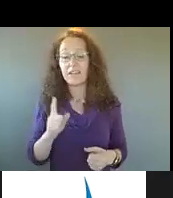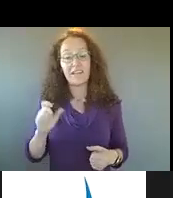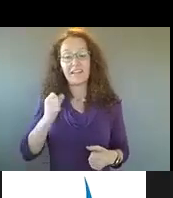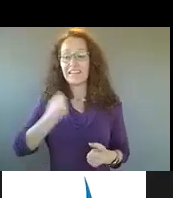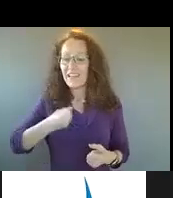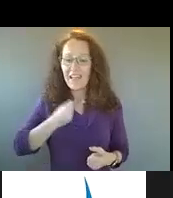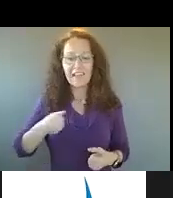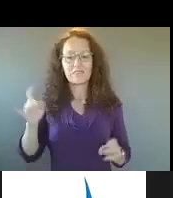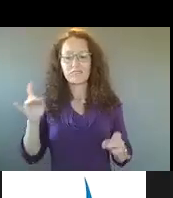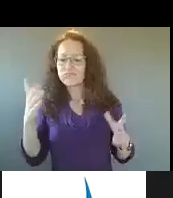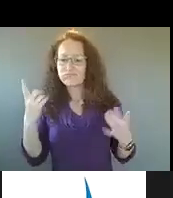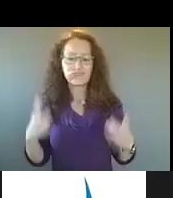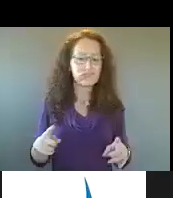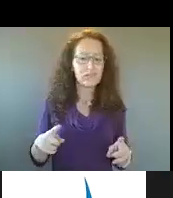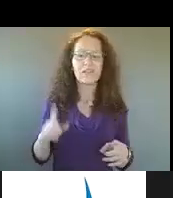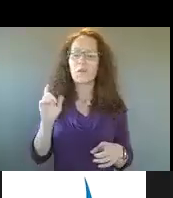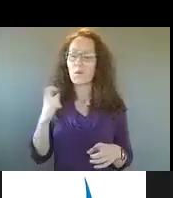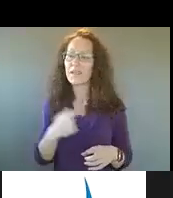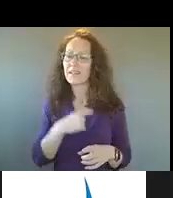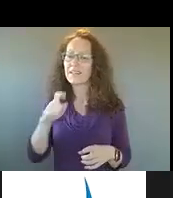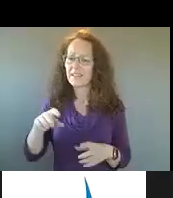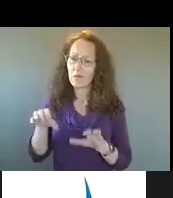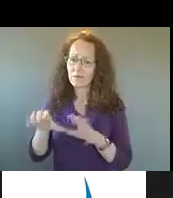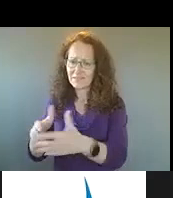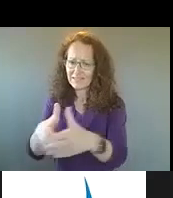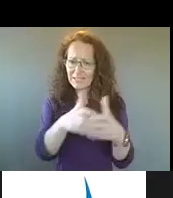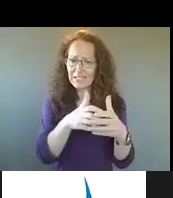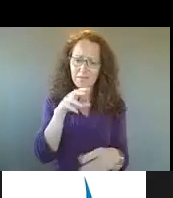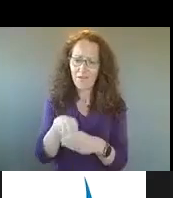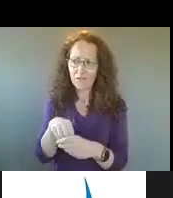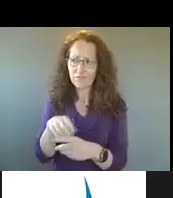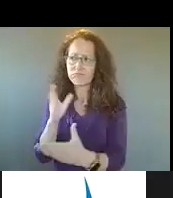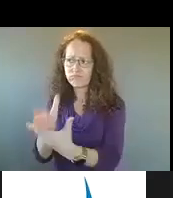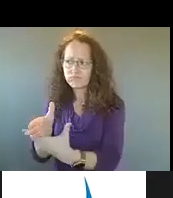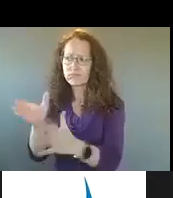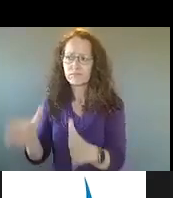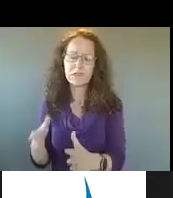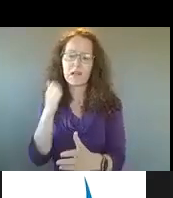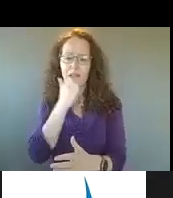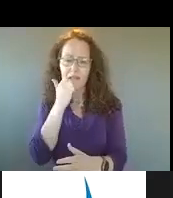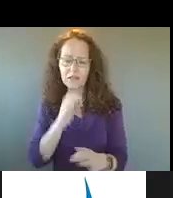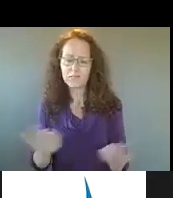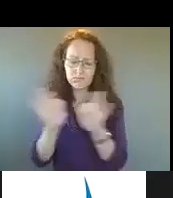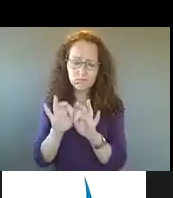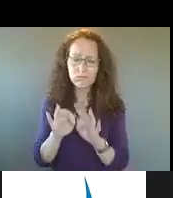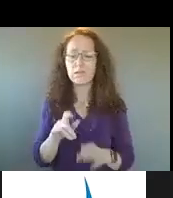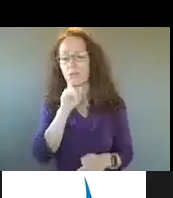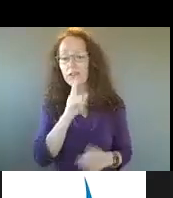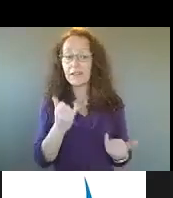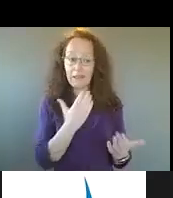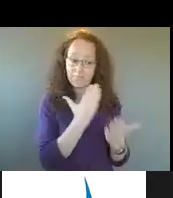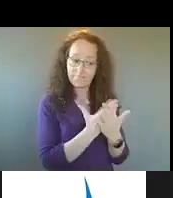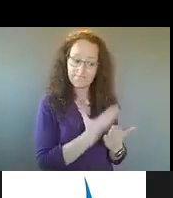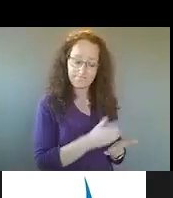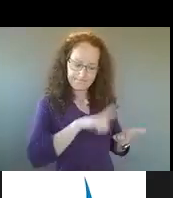is critically important. And now we're going about doing the heavy lift of implementing this model using the evidence base that is rooted in the model